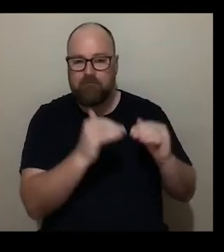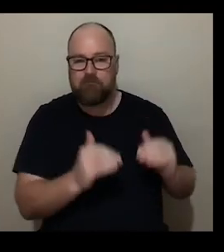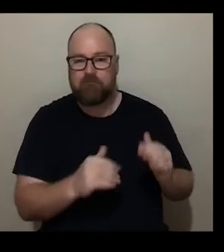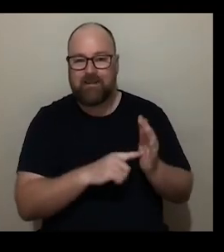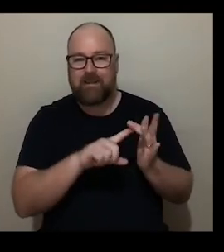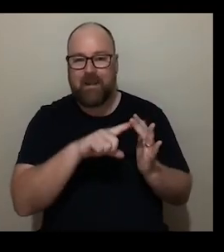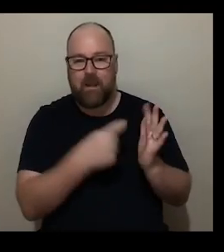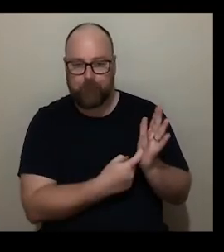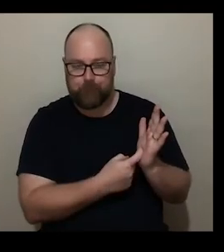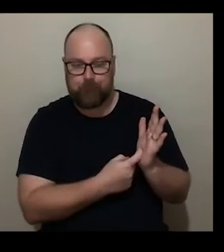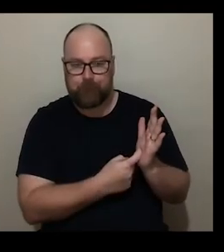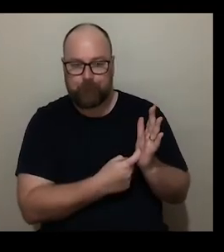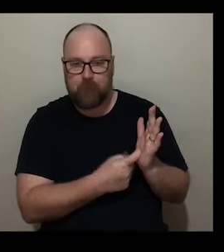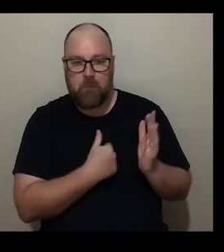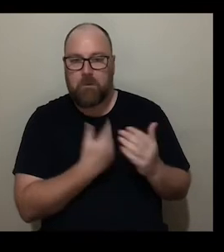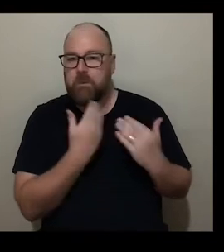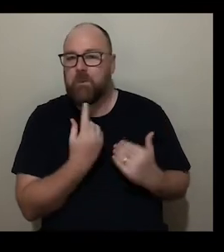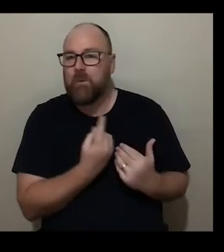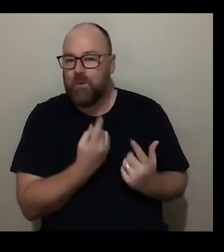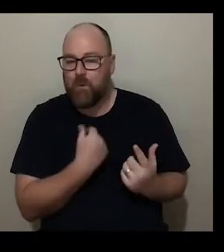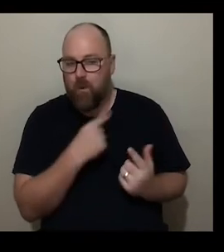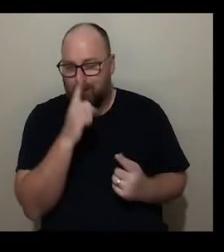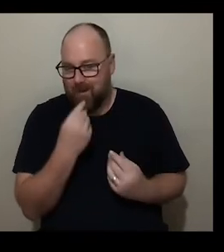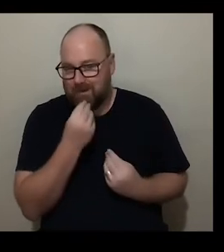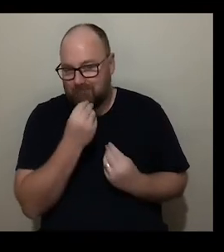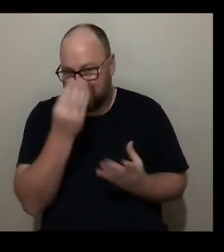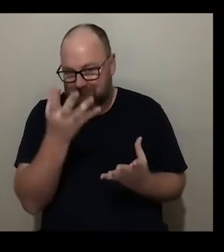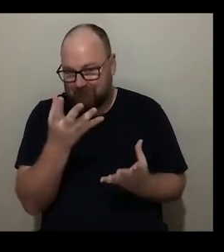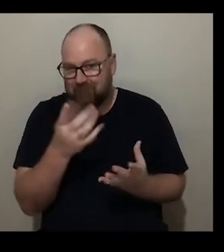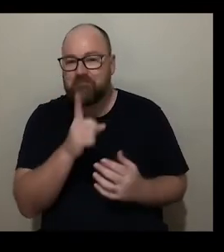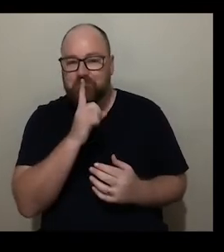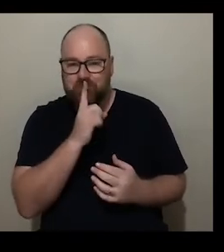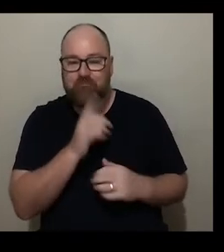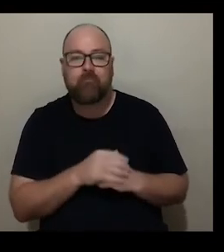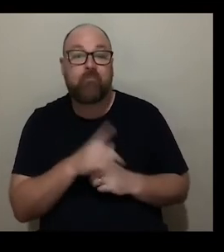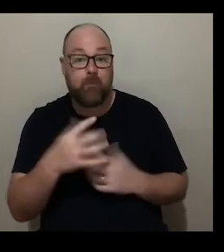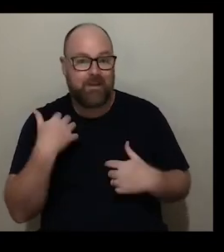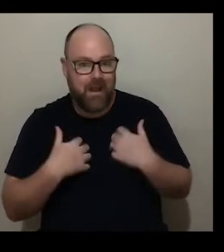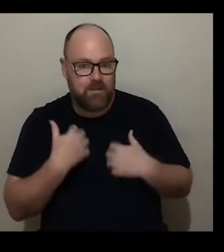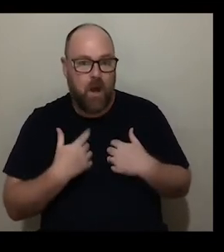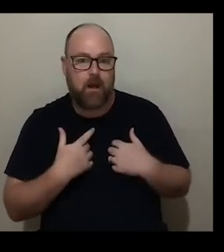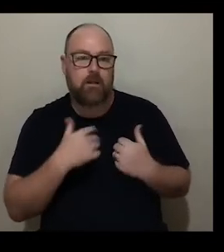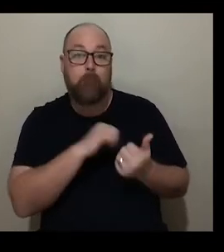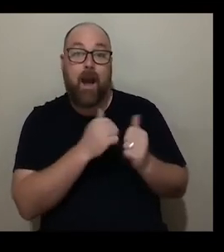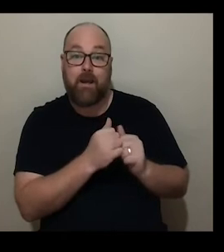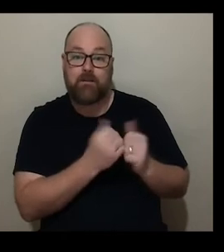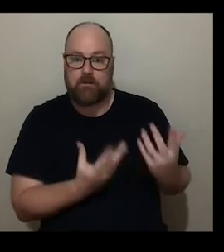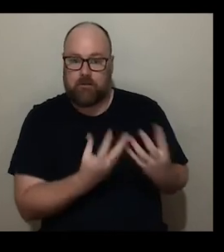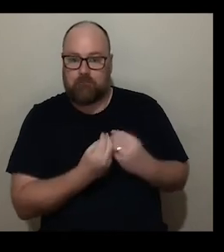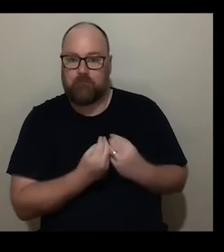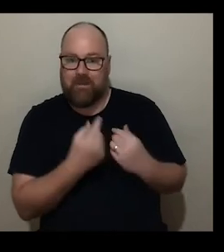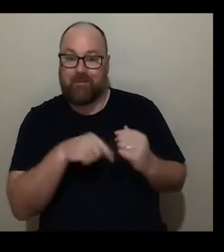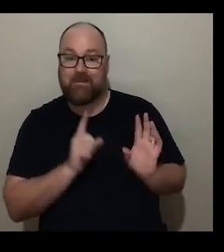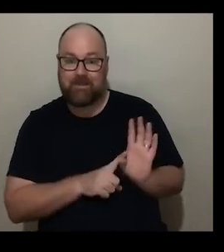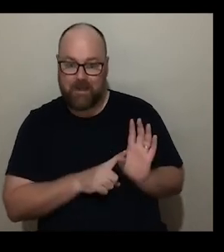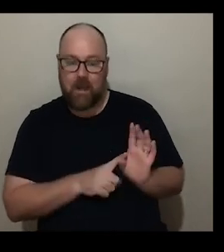bring in whoever they may be uh can't give that away at the moment um but there are some really exciting partners coming on board this year and they